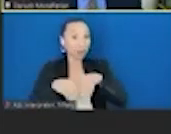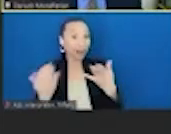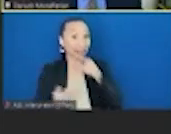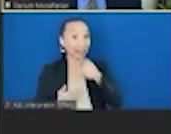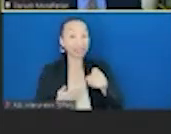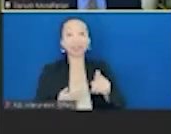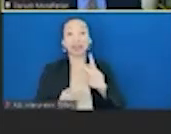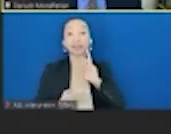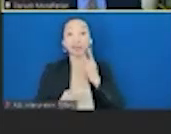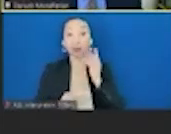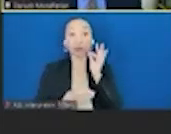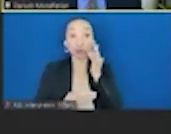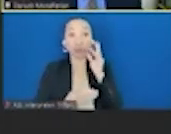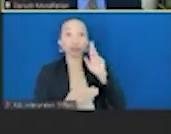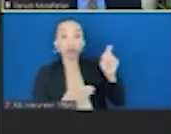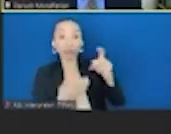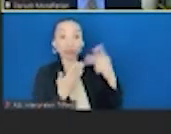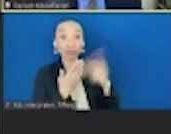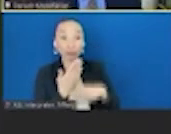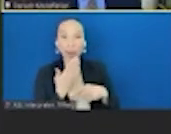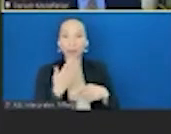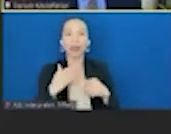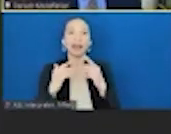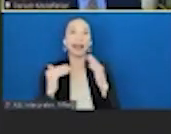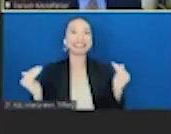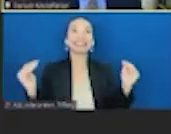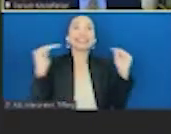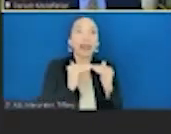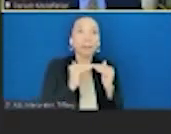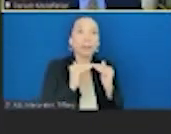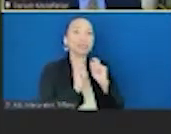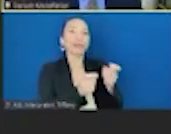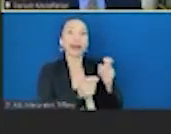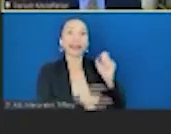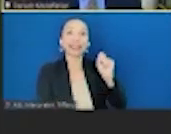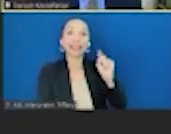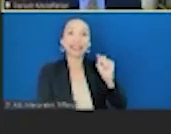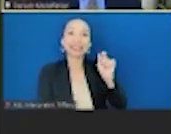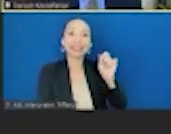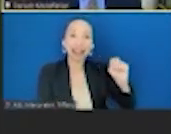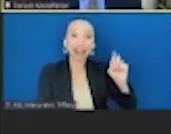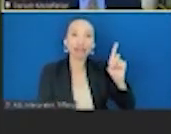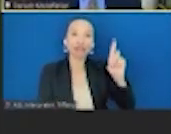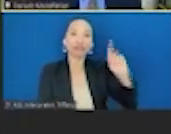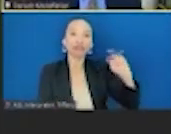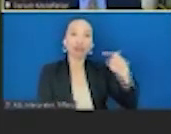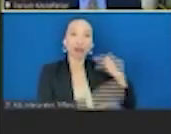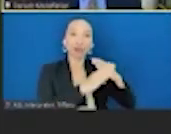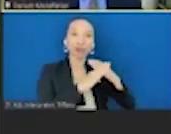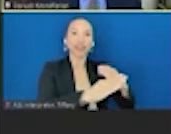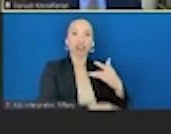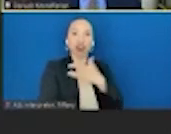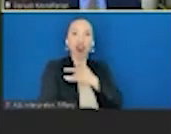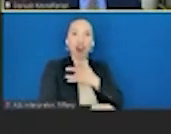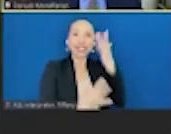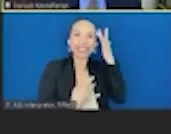is about as cost effective as giving statin drugs, cholesterol lowering drugs for primary prevention of cardiovascular disease. And